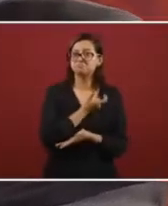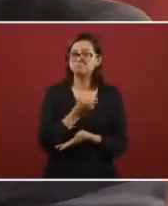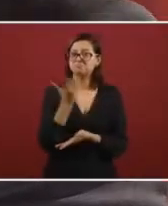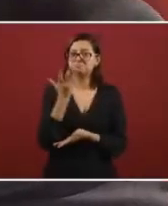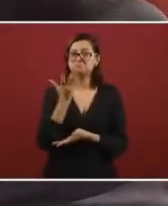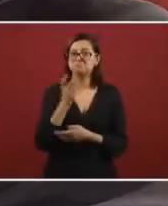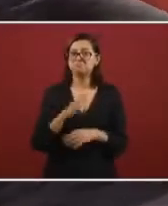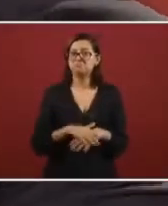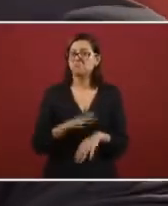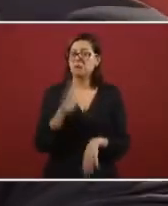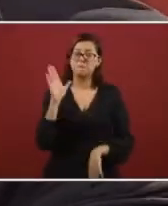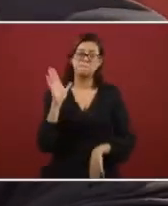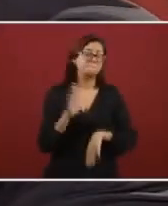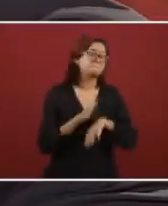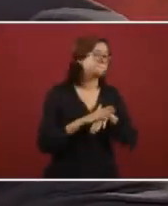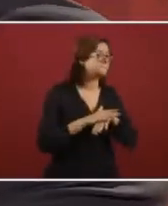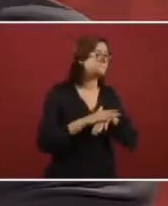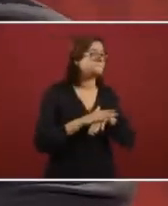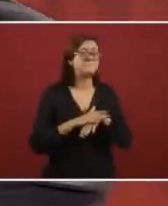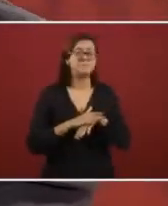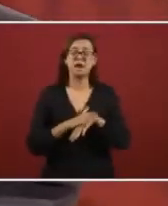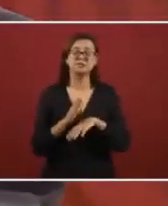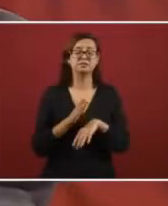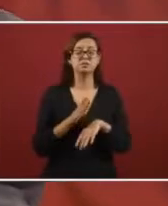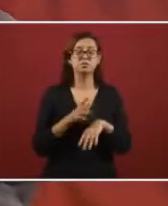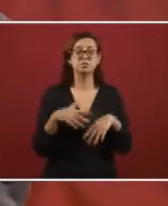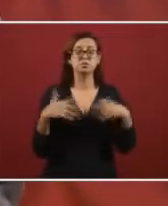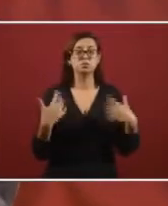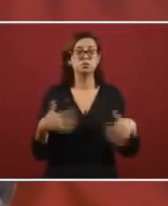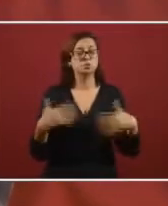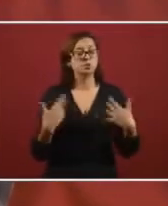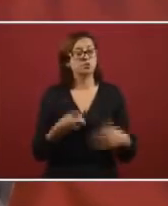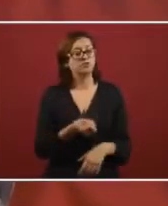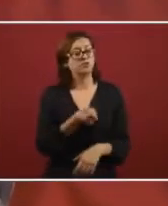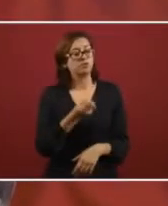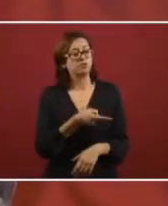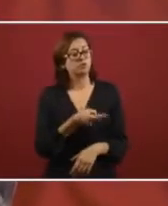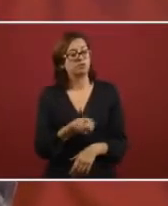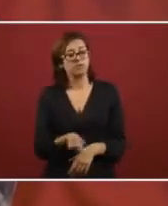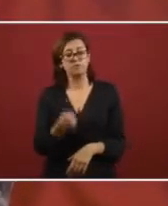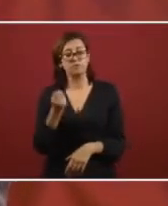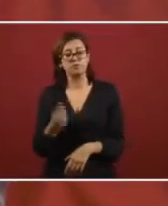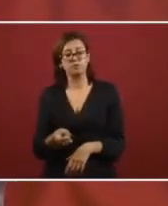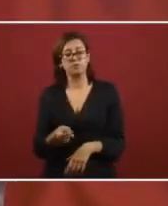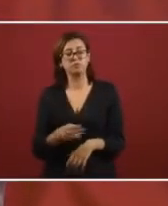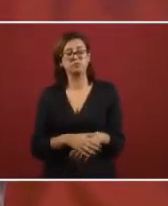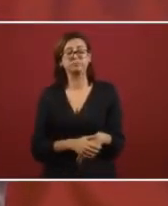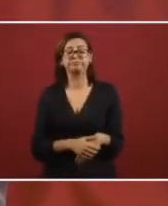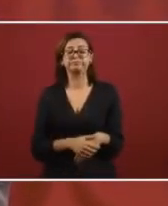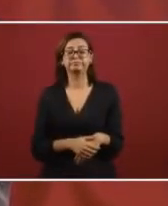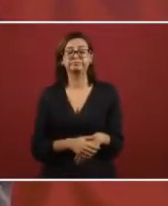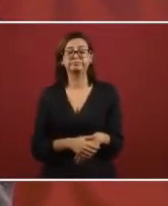counting on the prices that were the highest of petroleum in all of history.